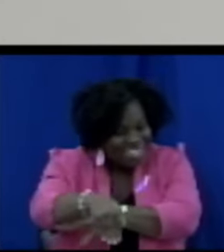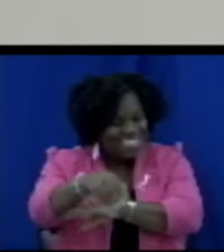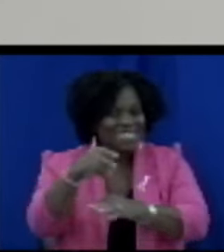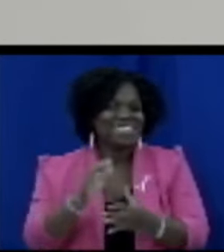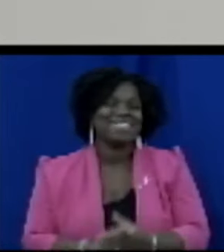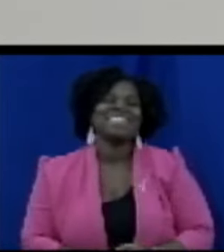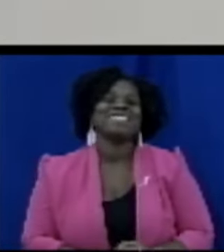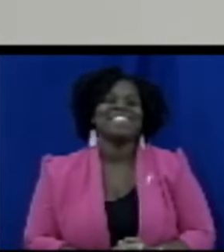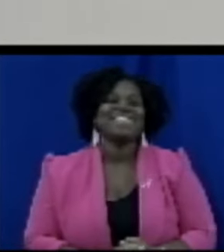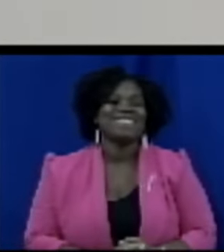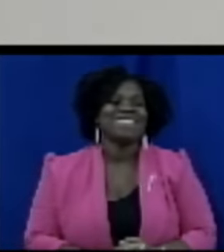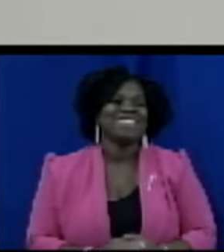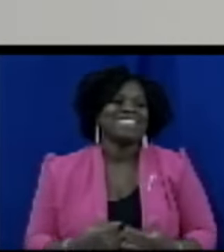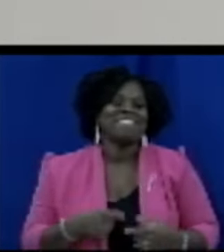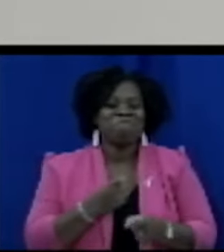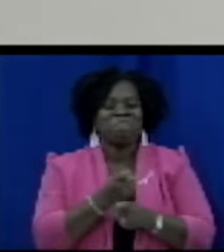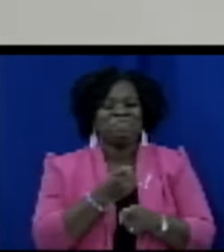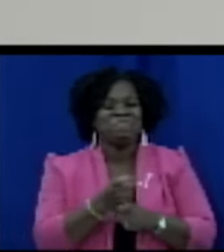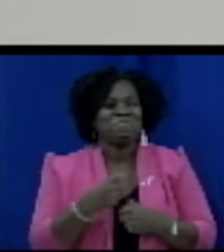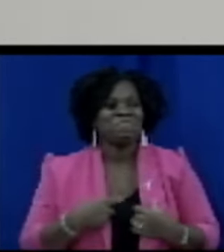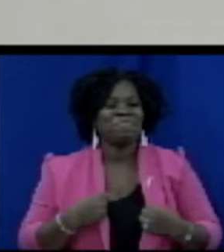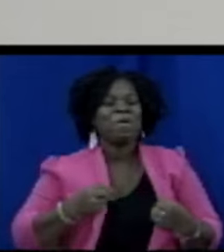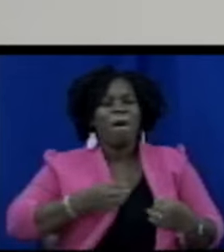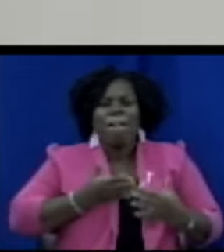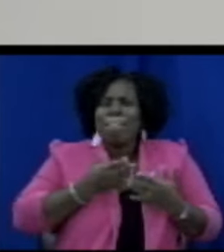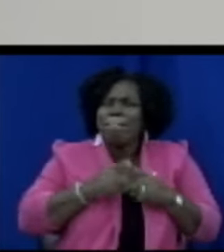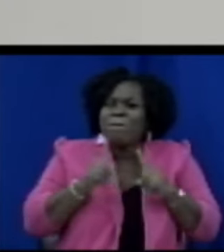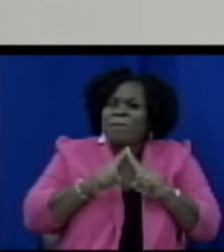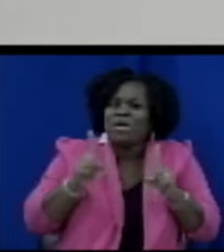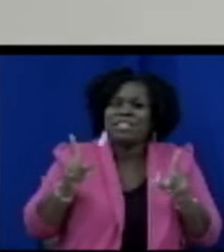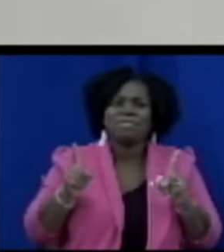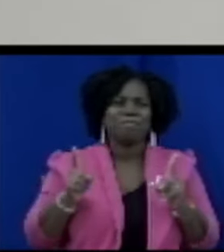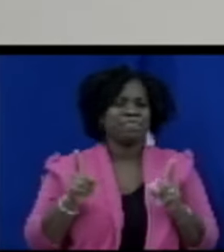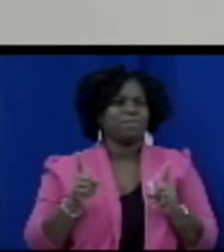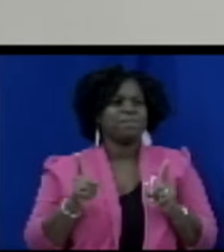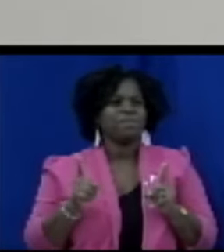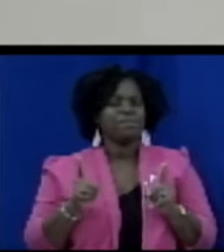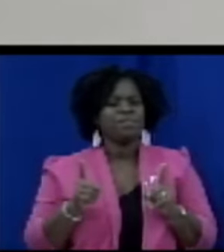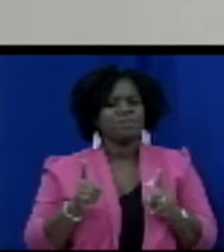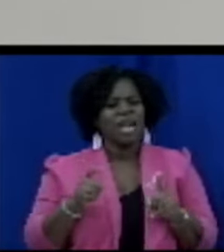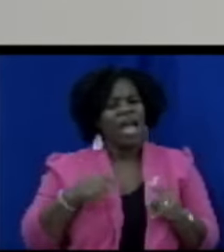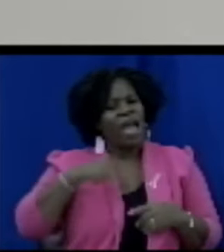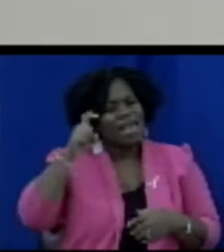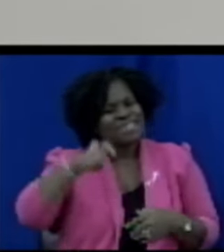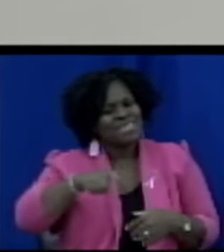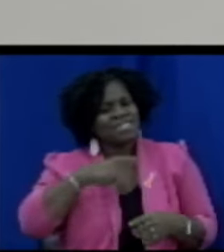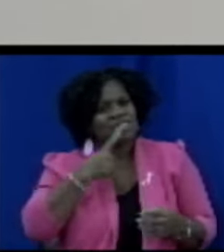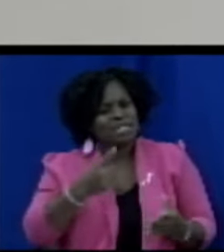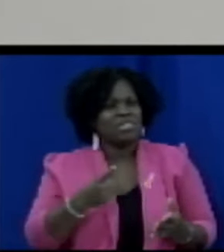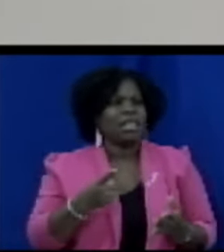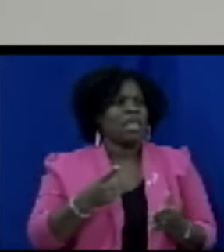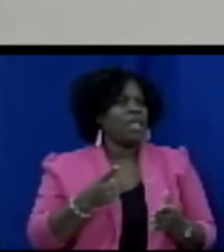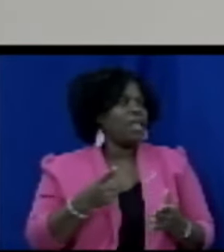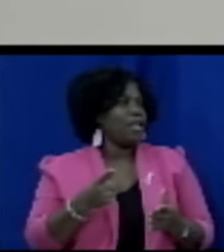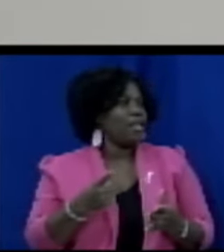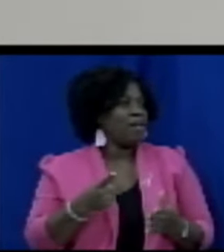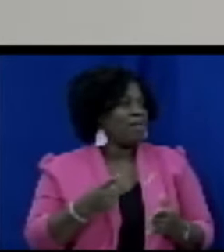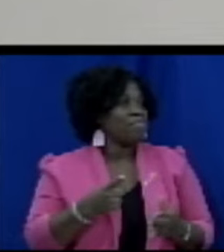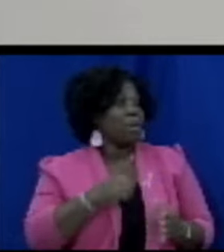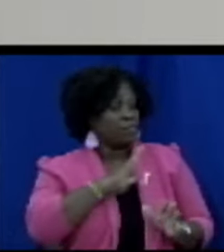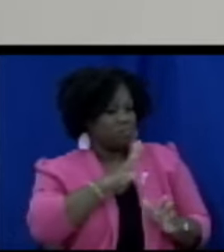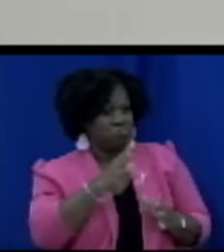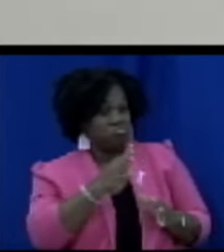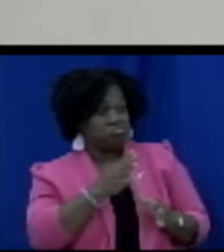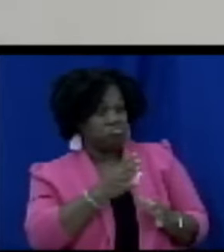with but in essence though I have to say Madam President that this bill Madam